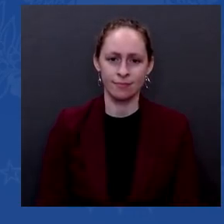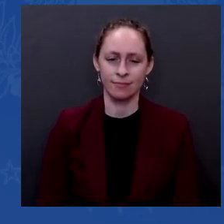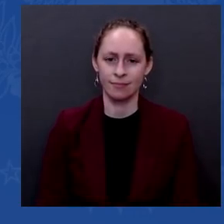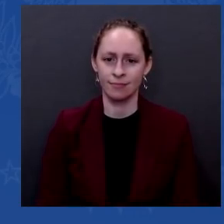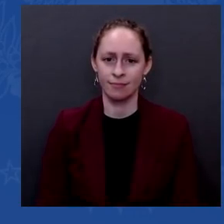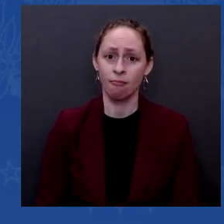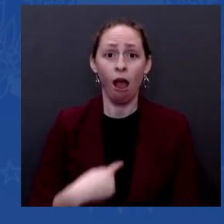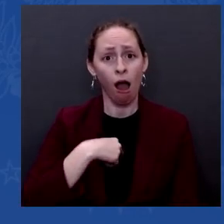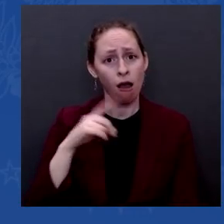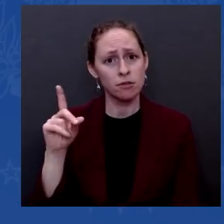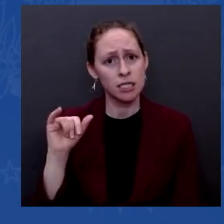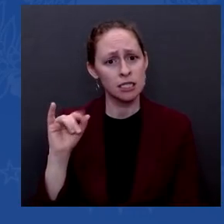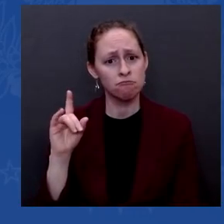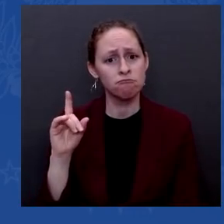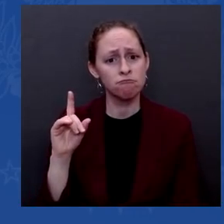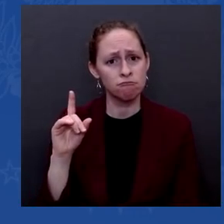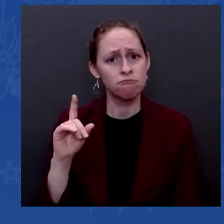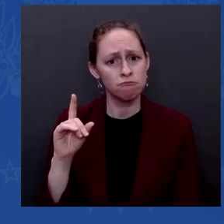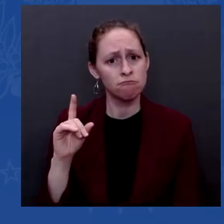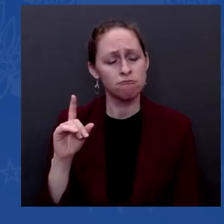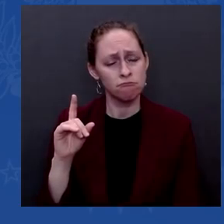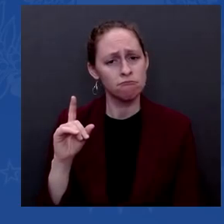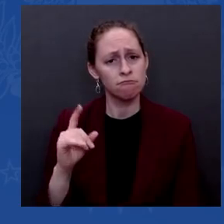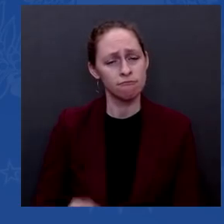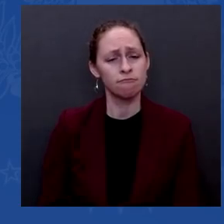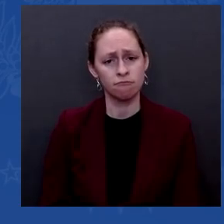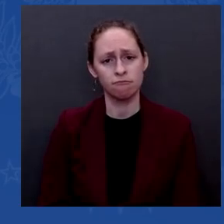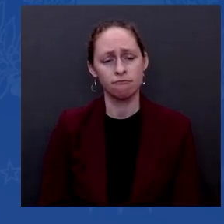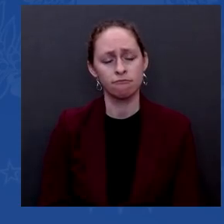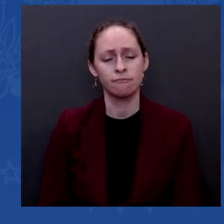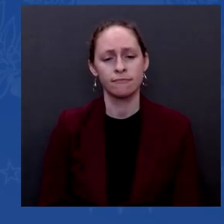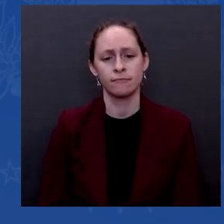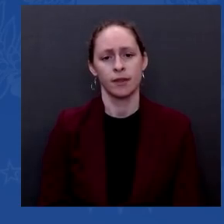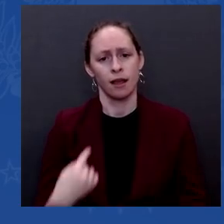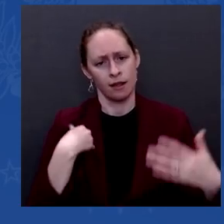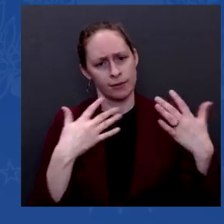the fact is that they're just not they're just not being transparent.